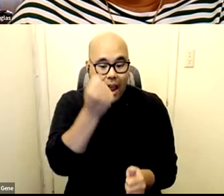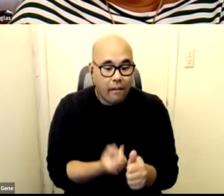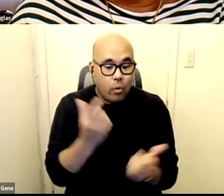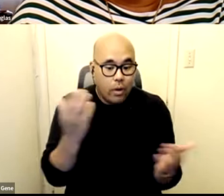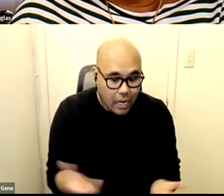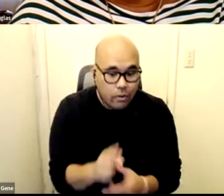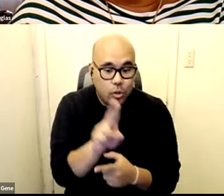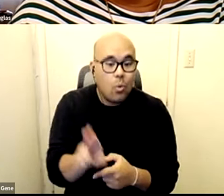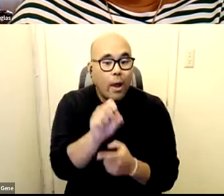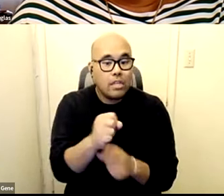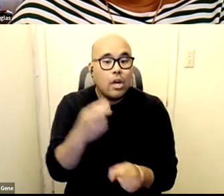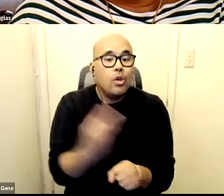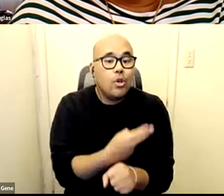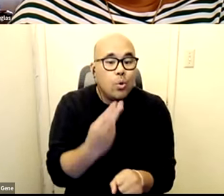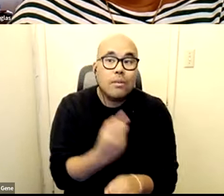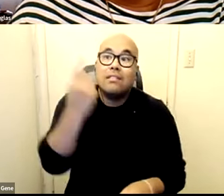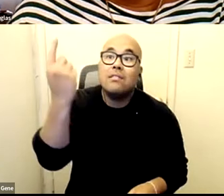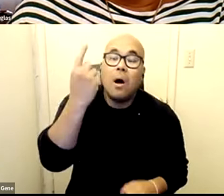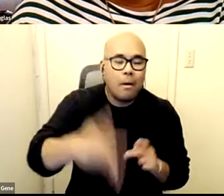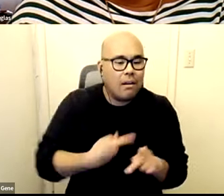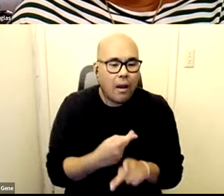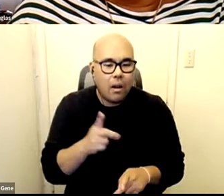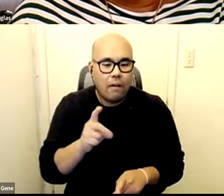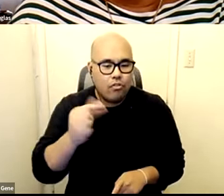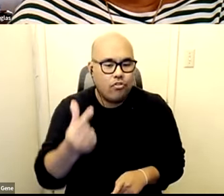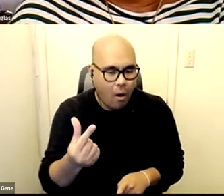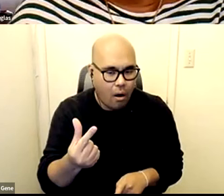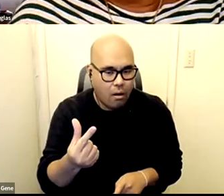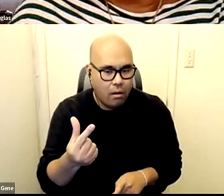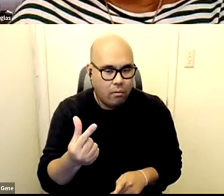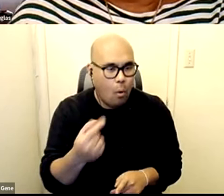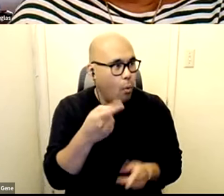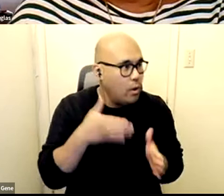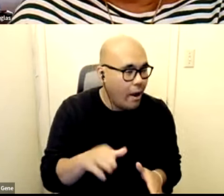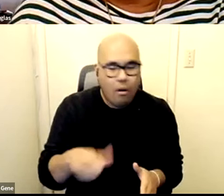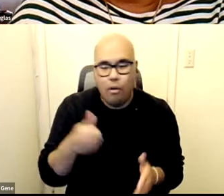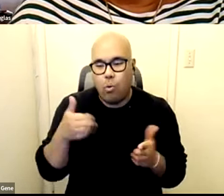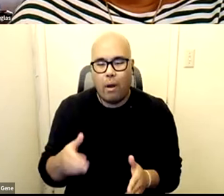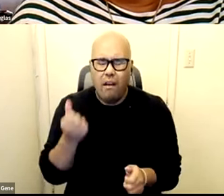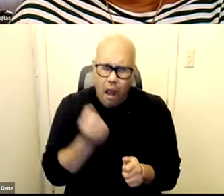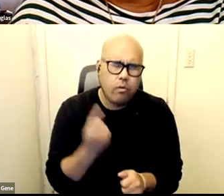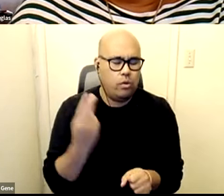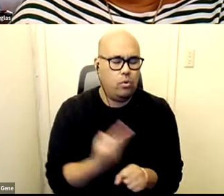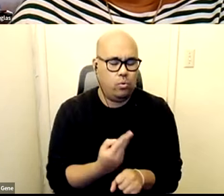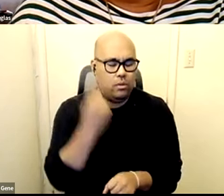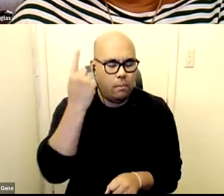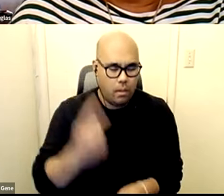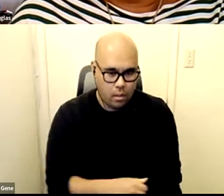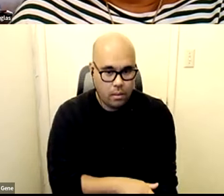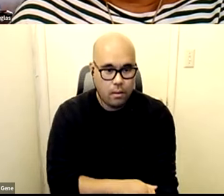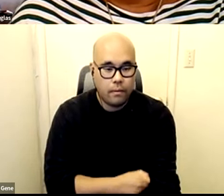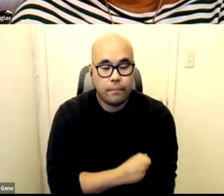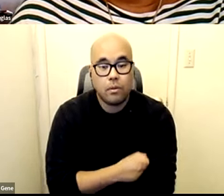states uses some form of drug in one way or another and so really